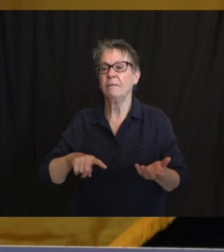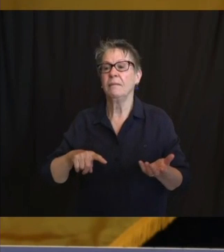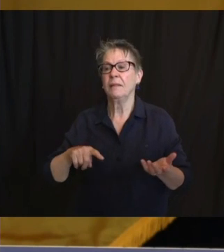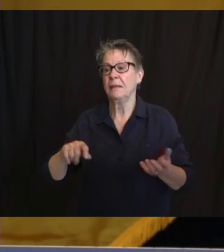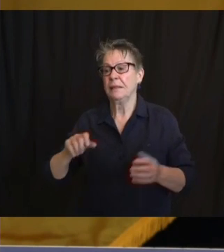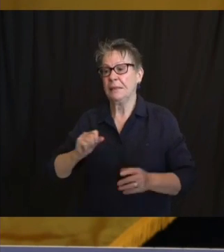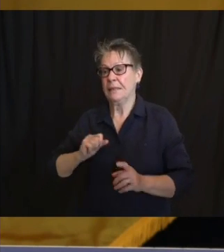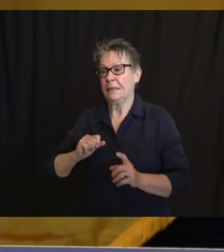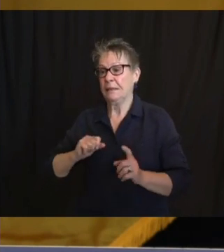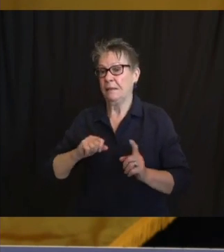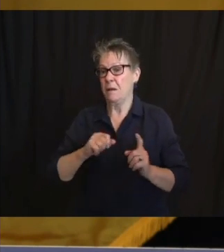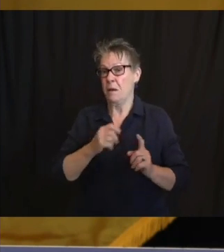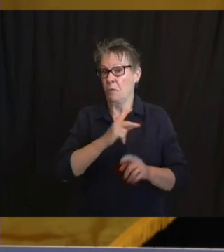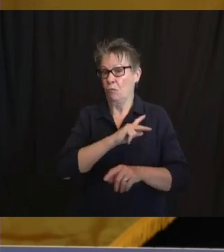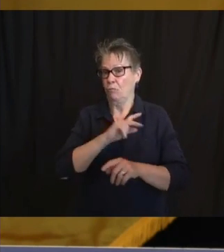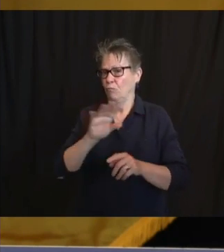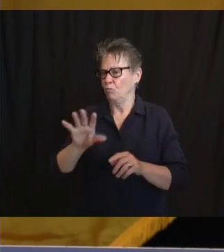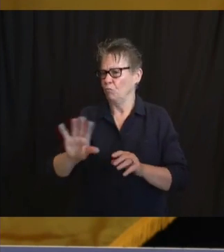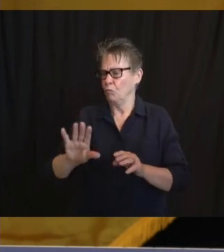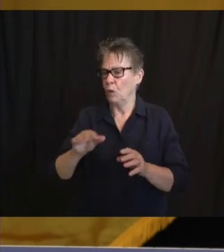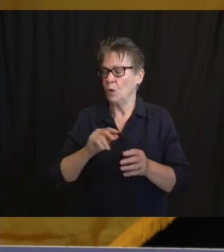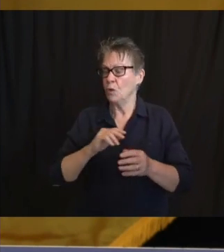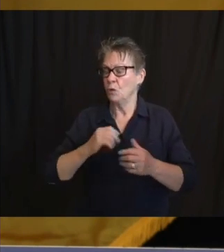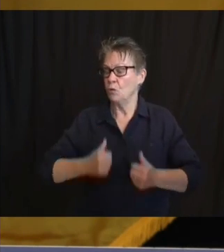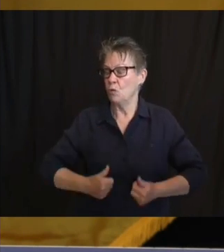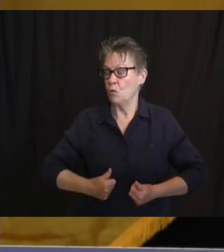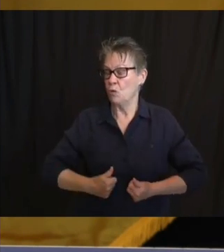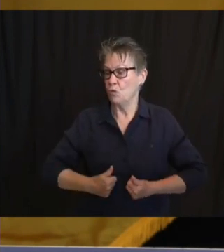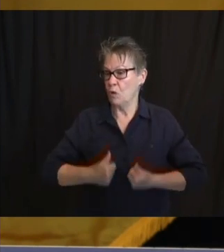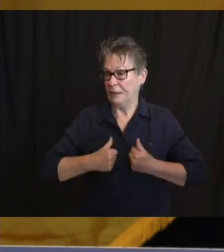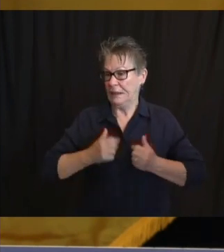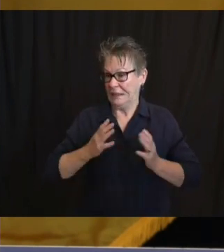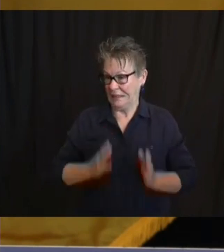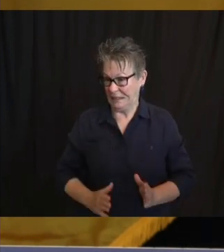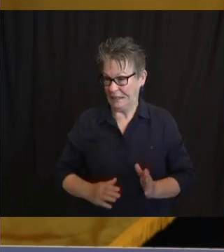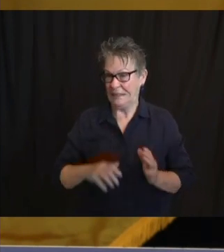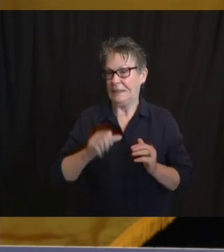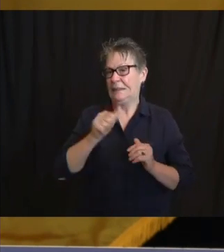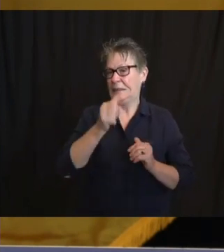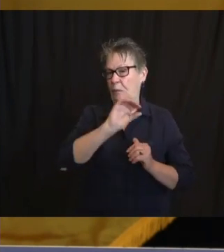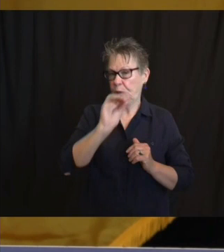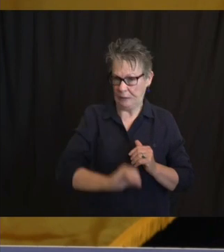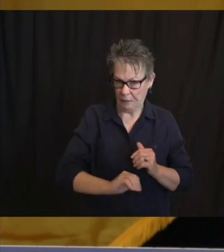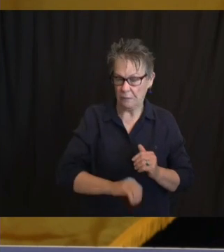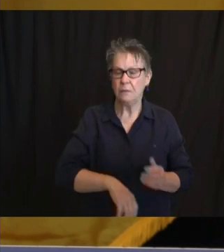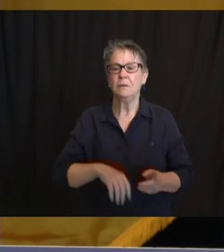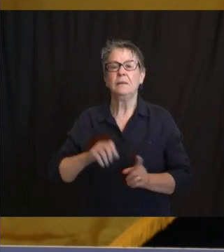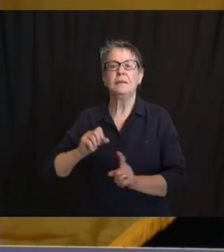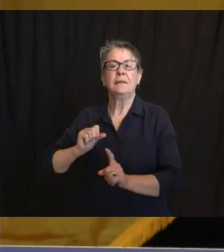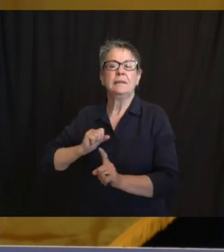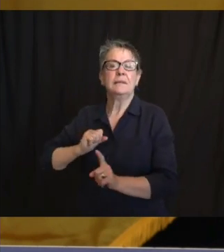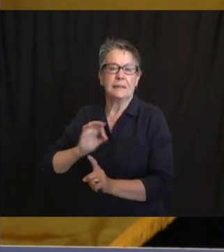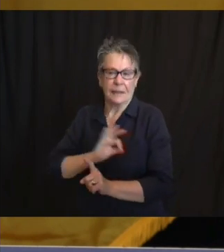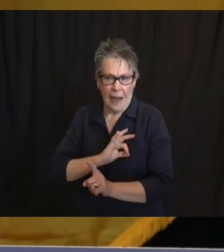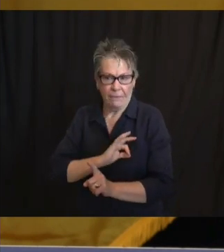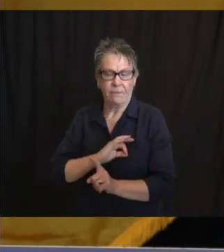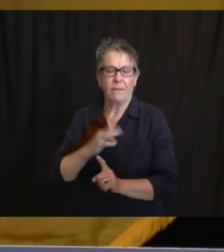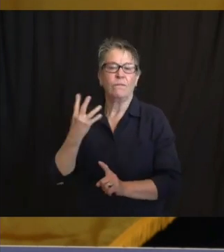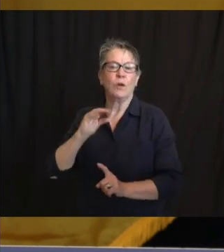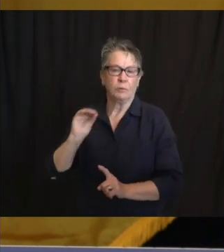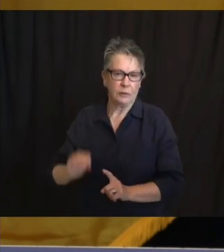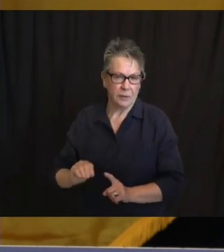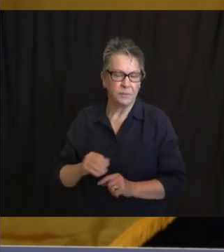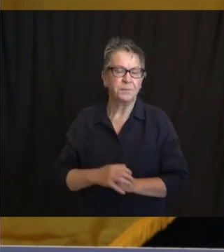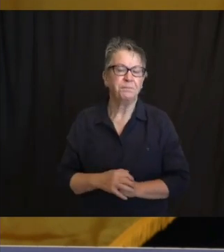14% still outstanding. The FQHCs have tested over 29,000 individuals,